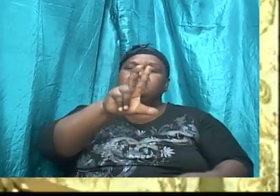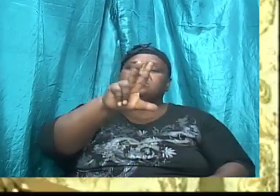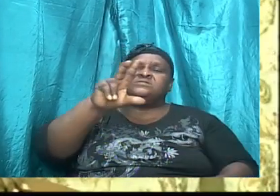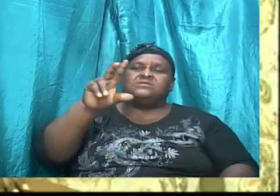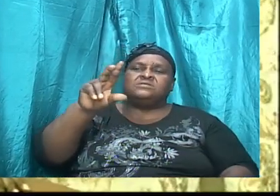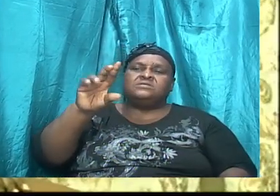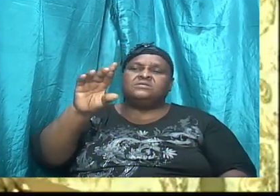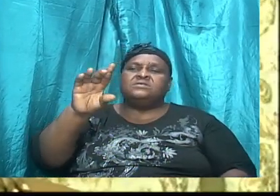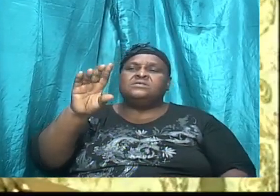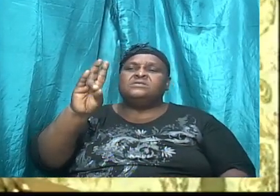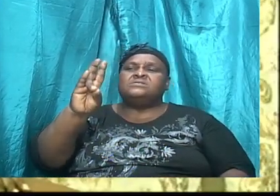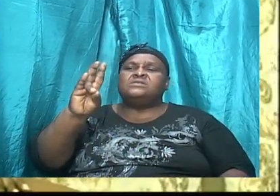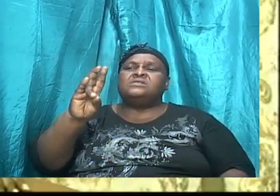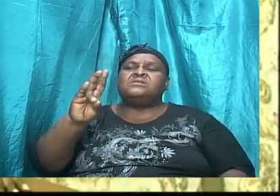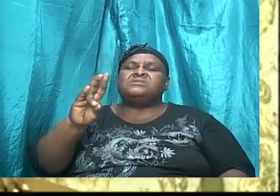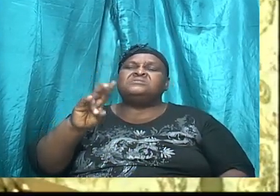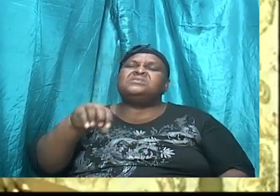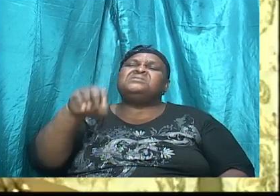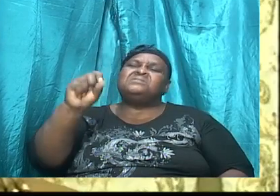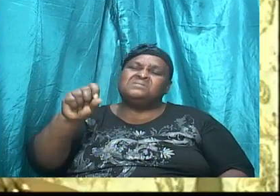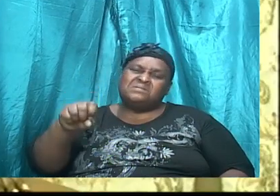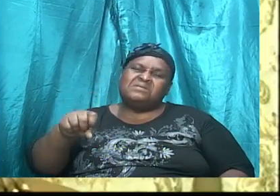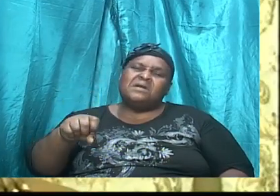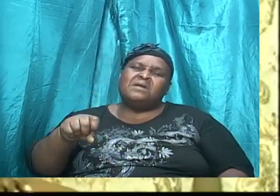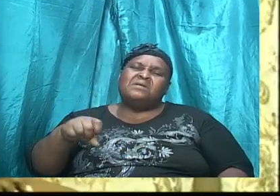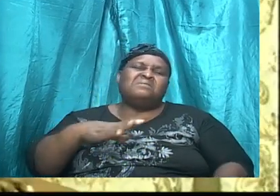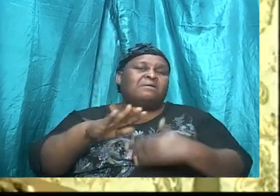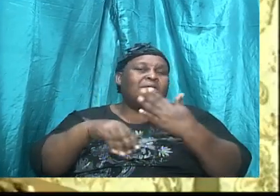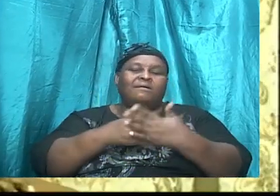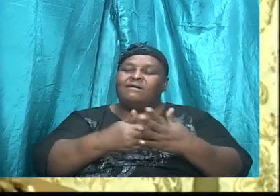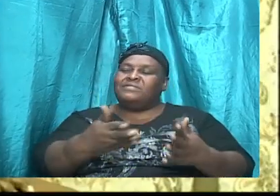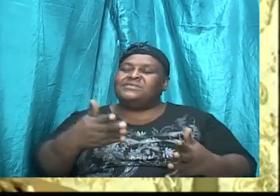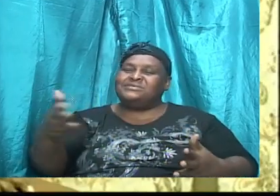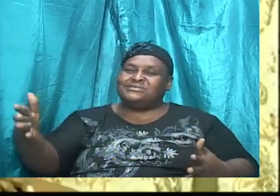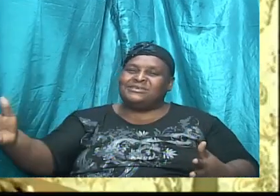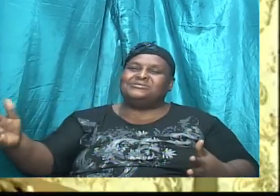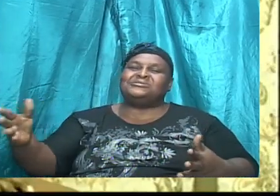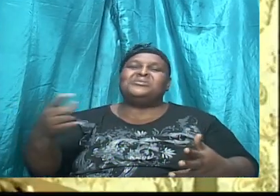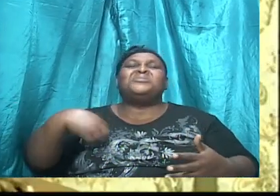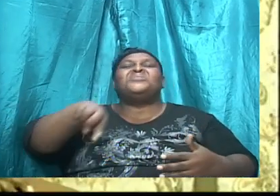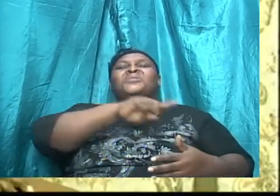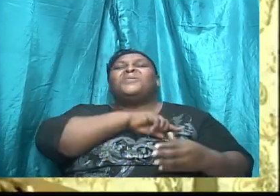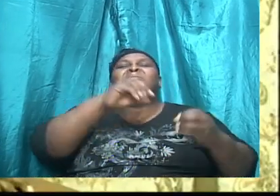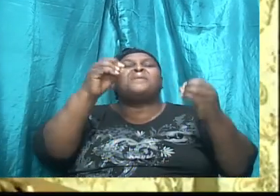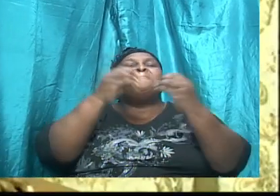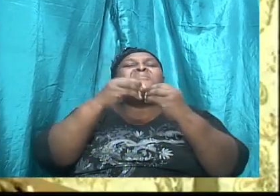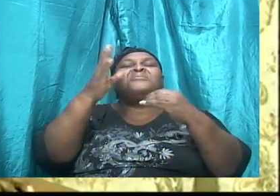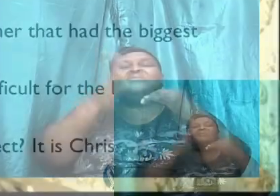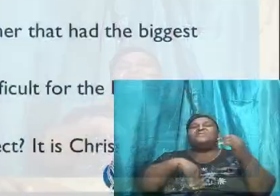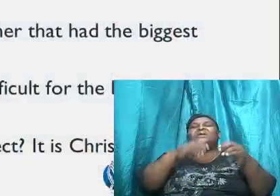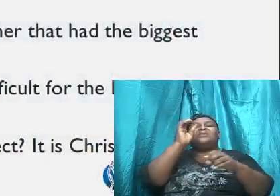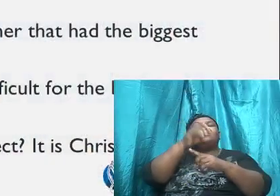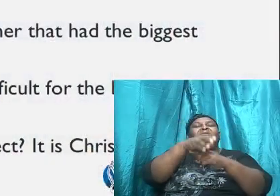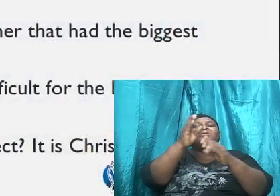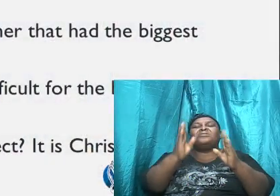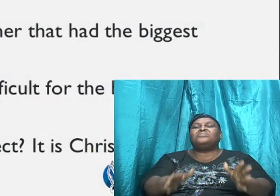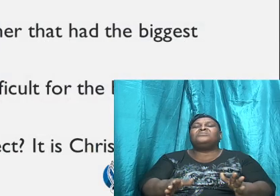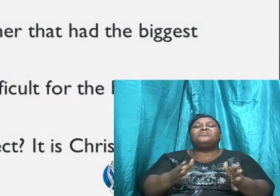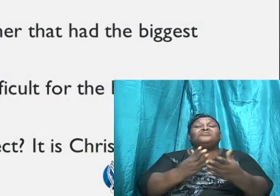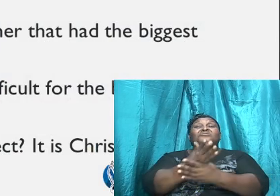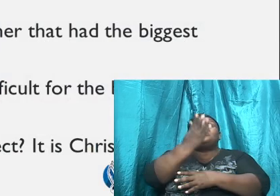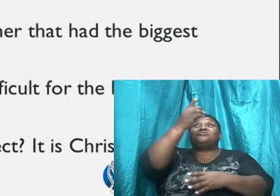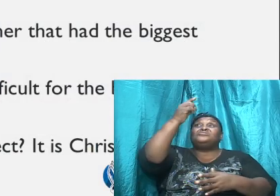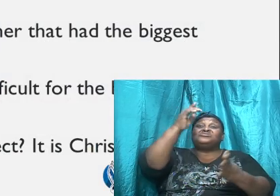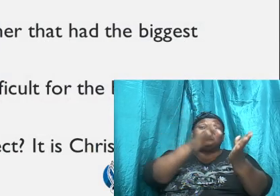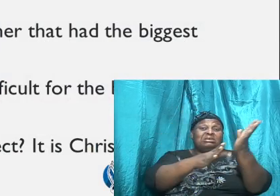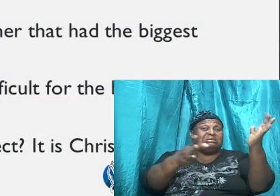said, nay, in all these things, we are more than conquerors through him